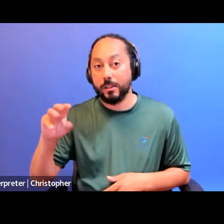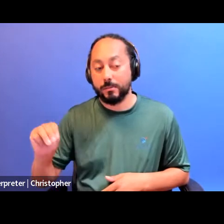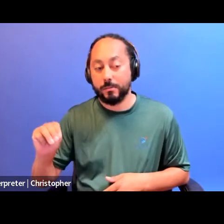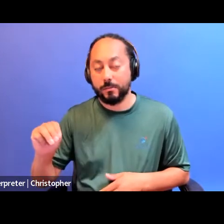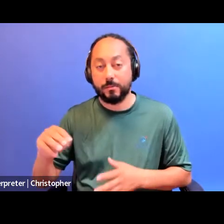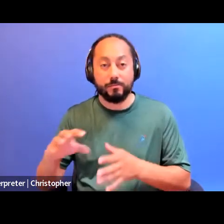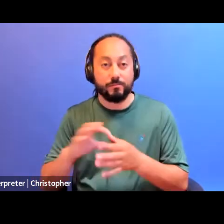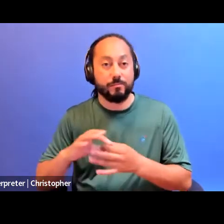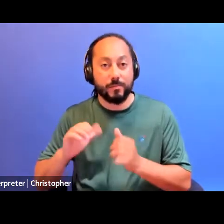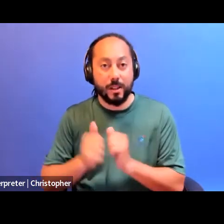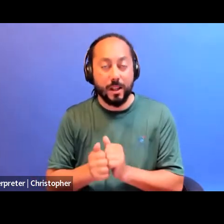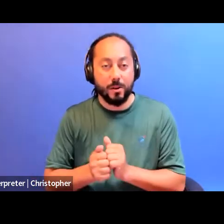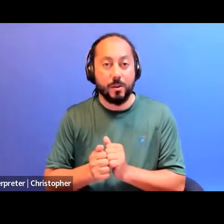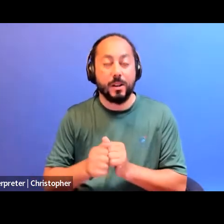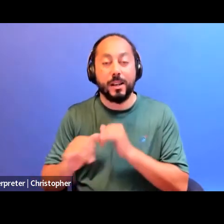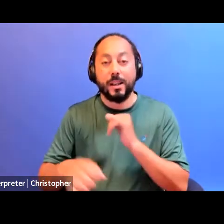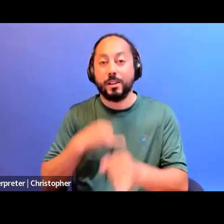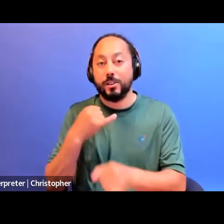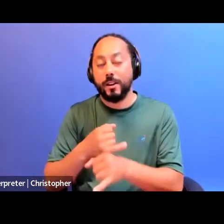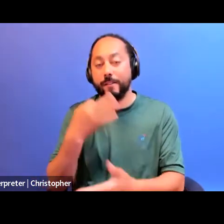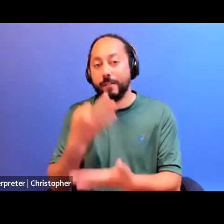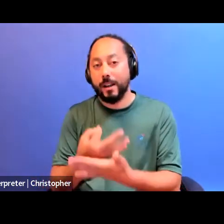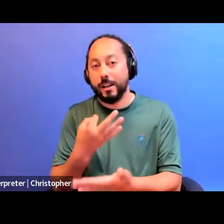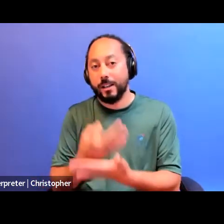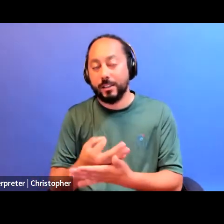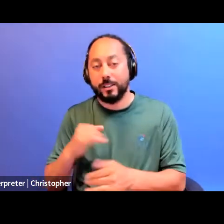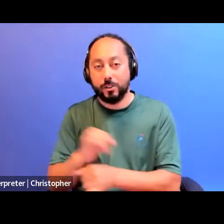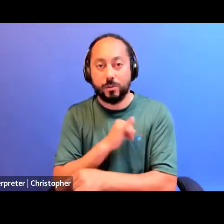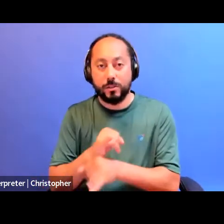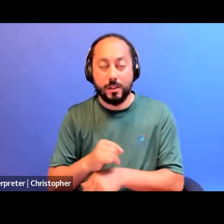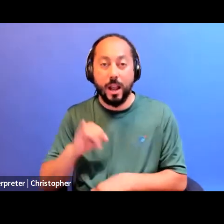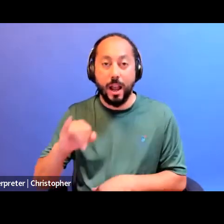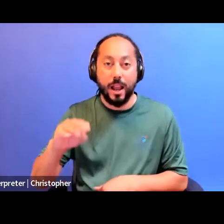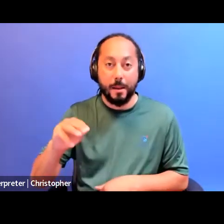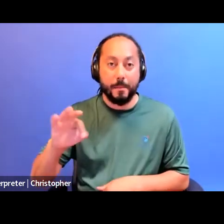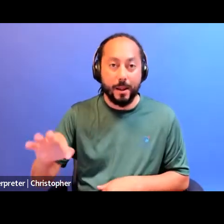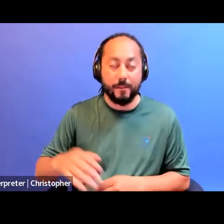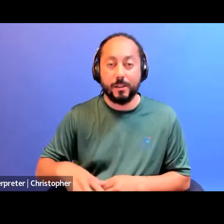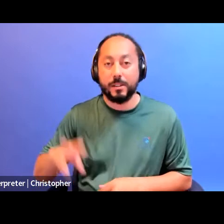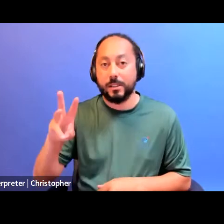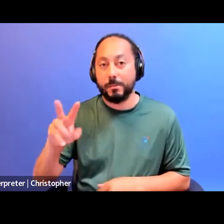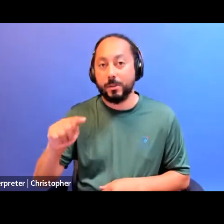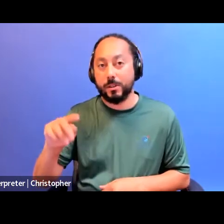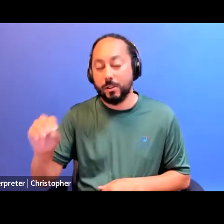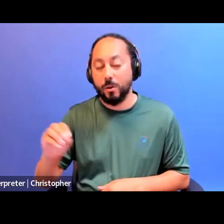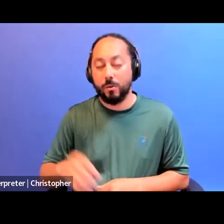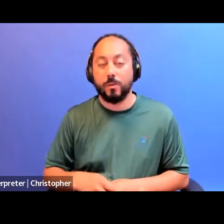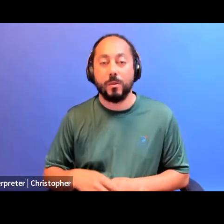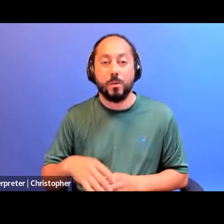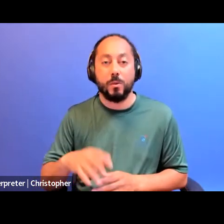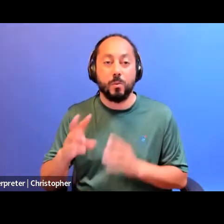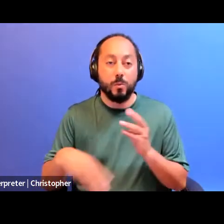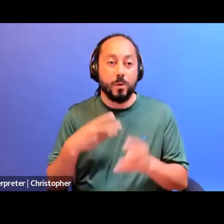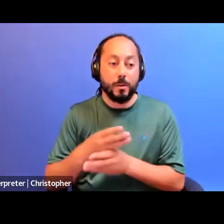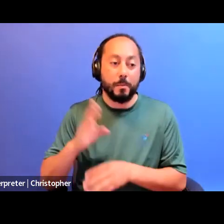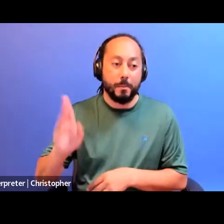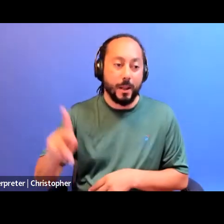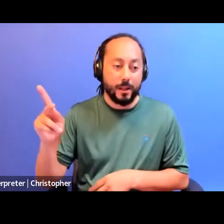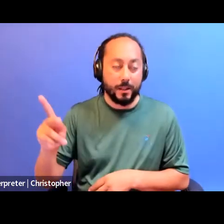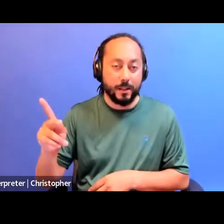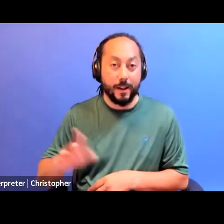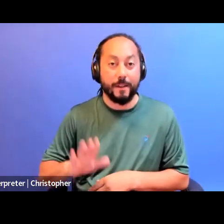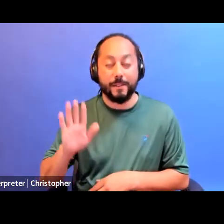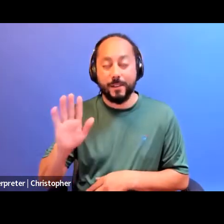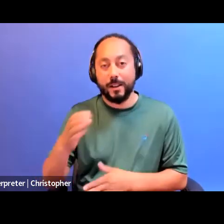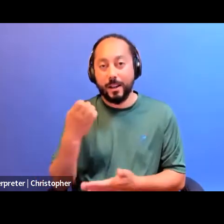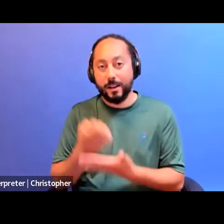finance institutions such as the IMF, the WTO, the World Bank, whose economic policies